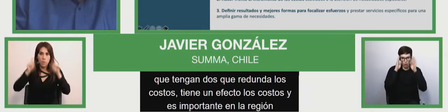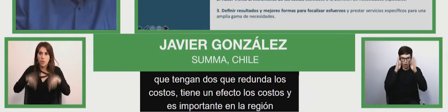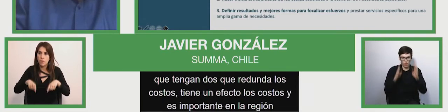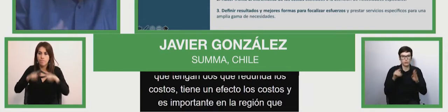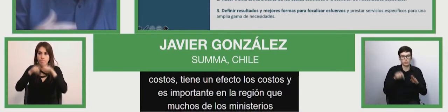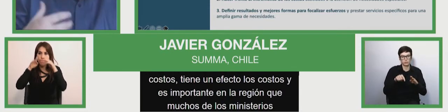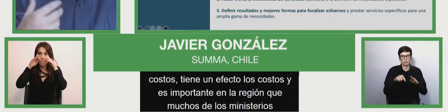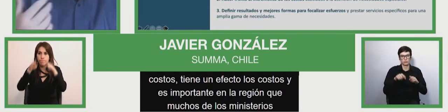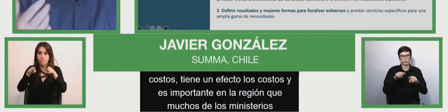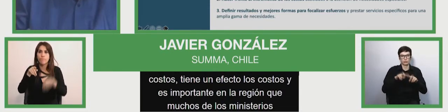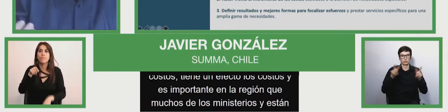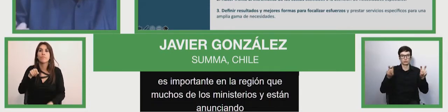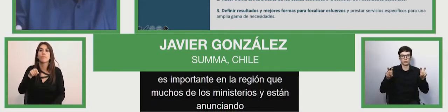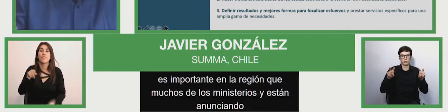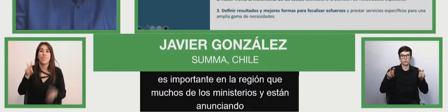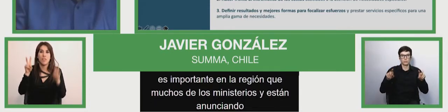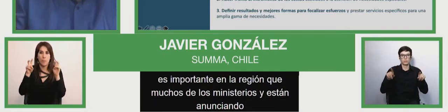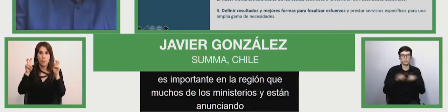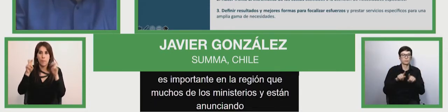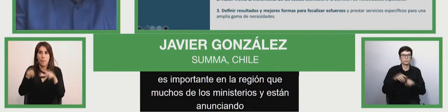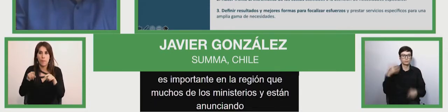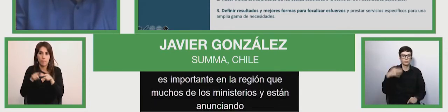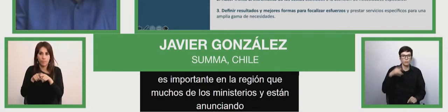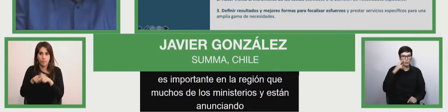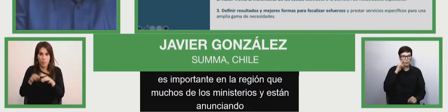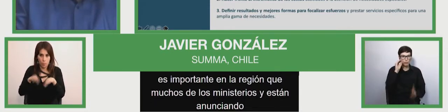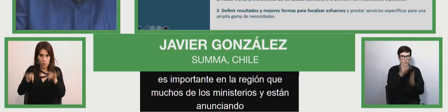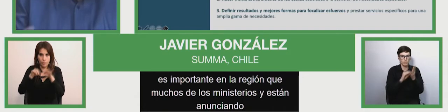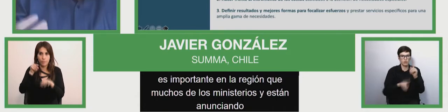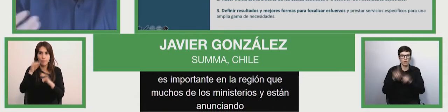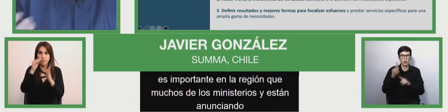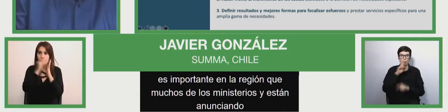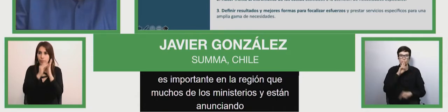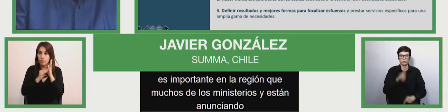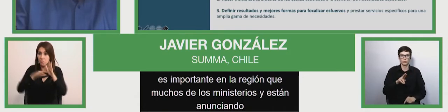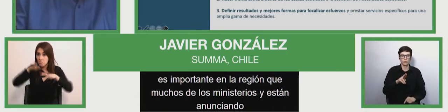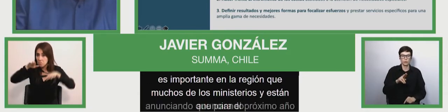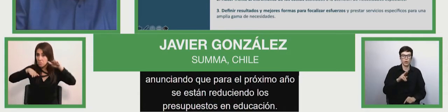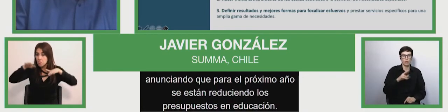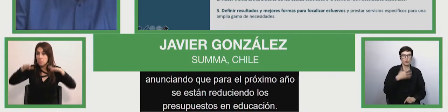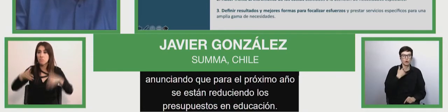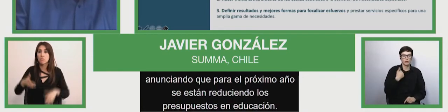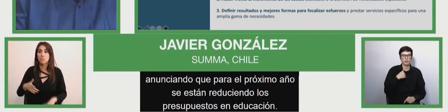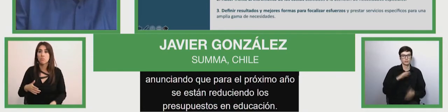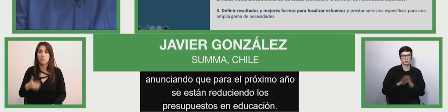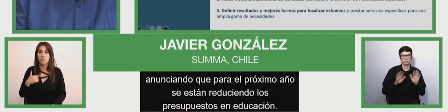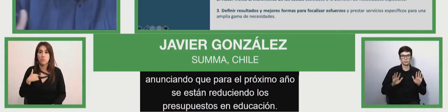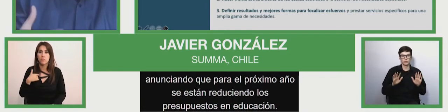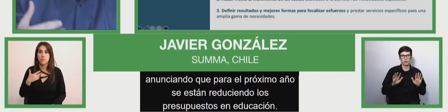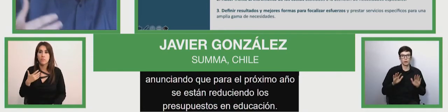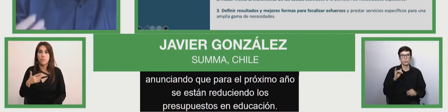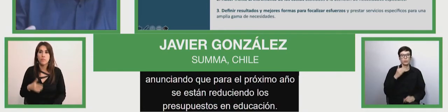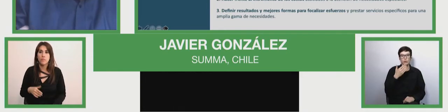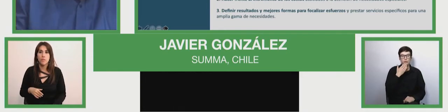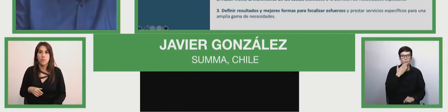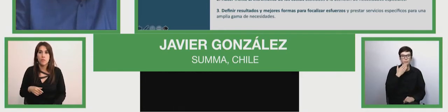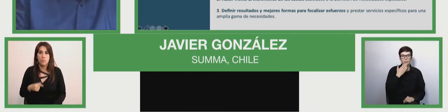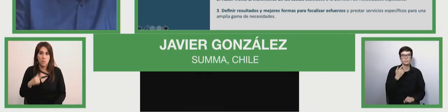So it's important to have certain results, which are, of which we can,